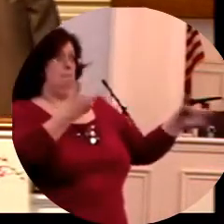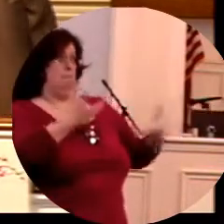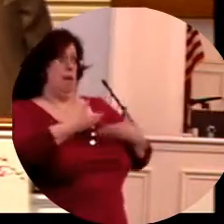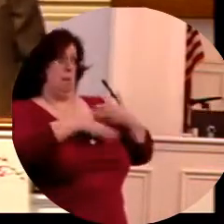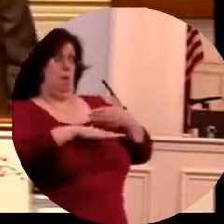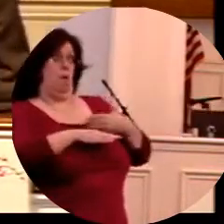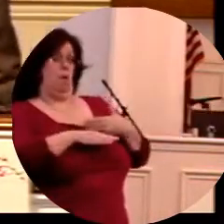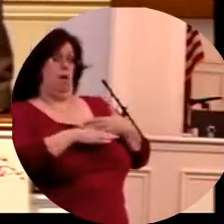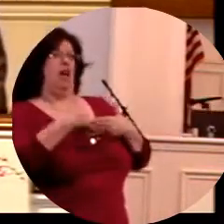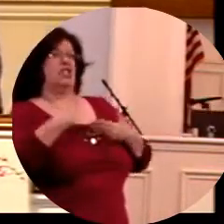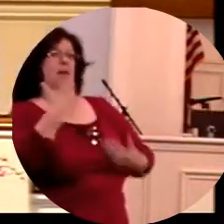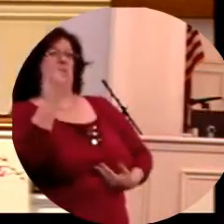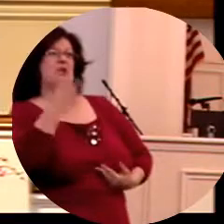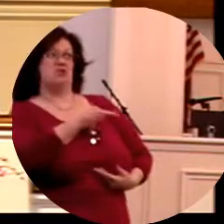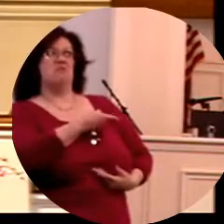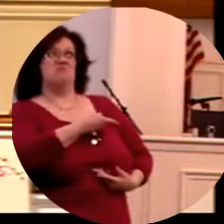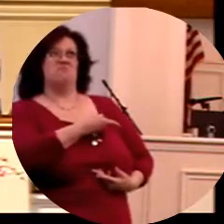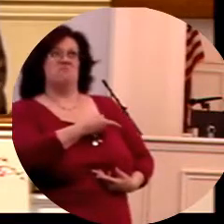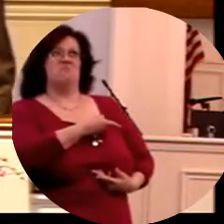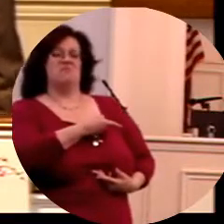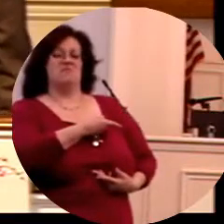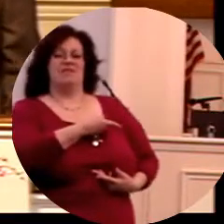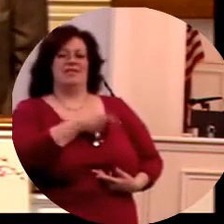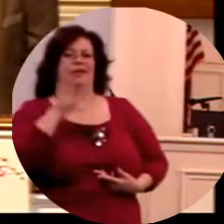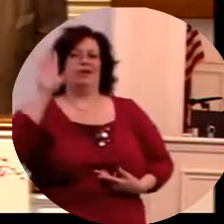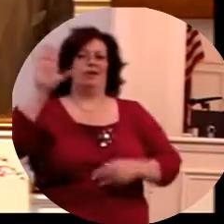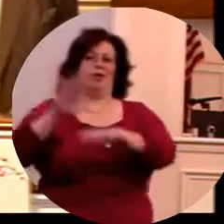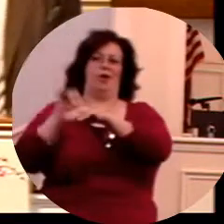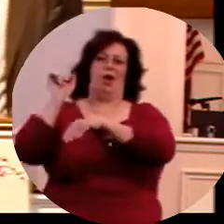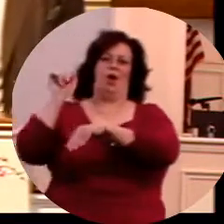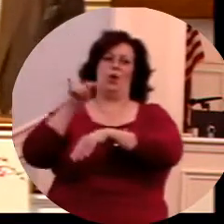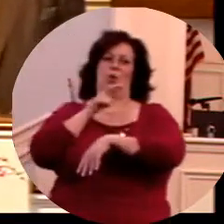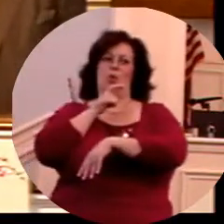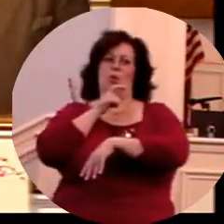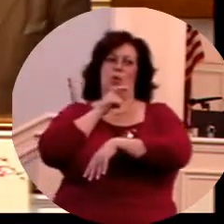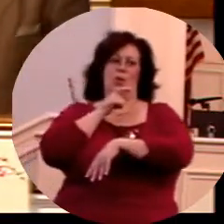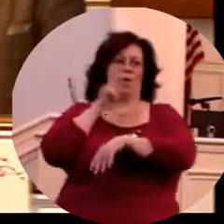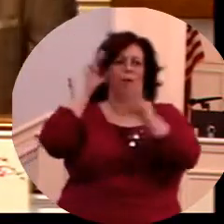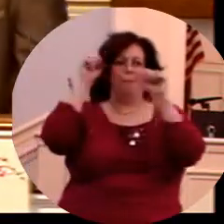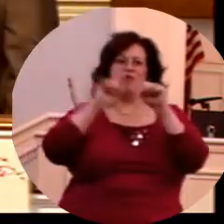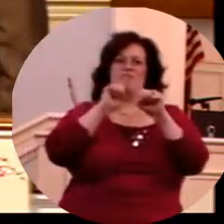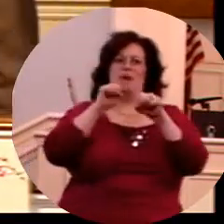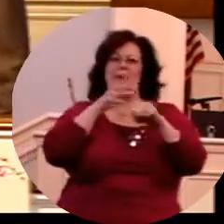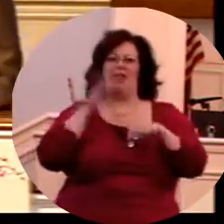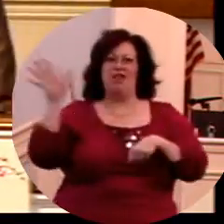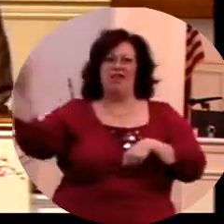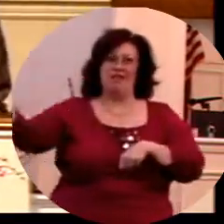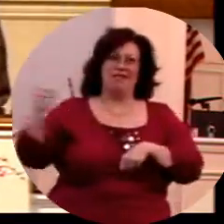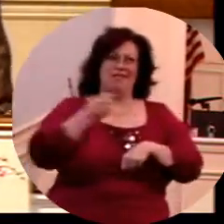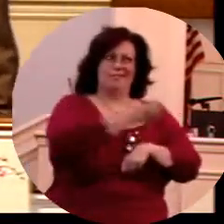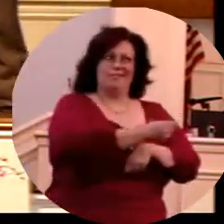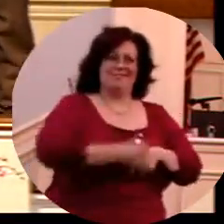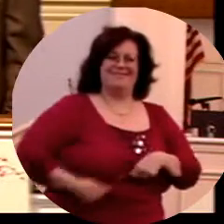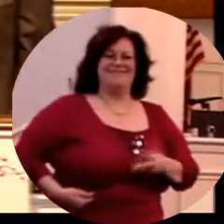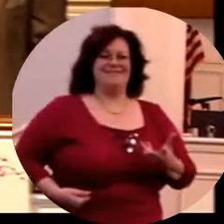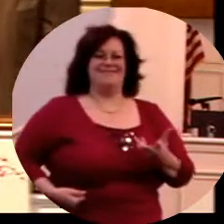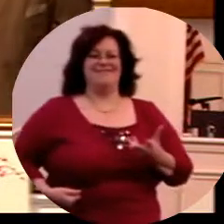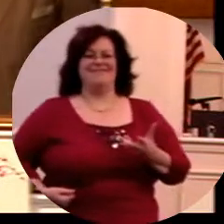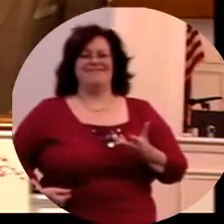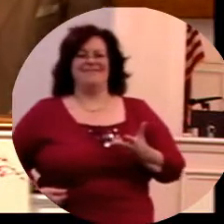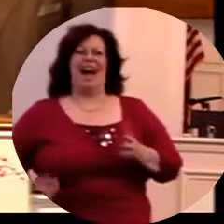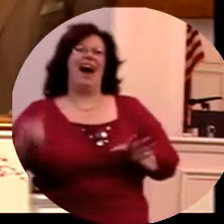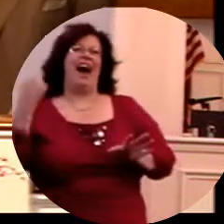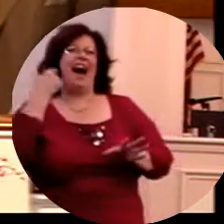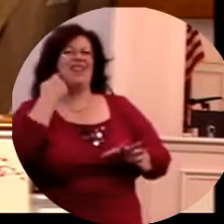I know what we can do. I know somebody can do it. Now, that period of time, and we're not sure what it was, but I'm